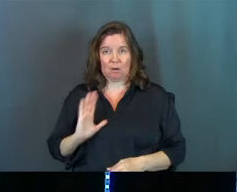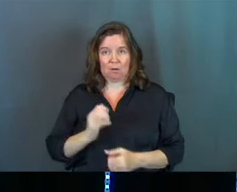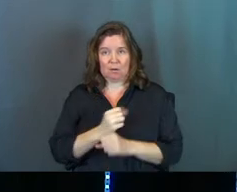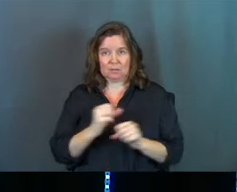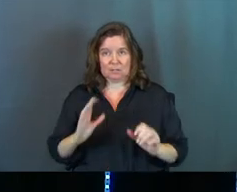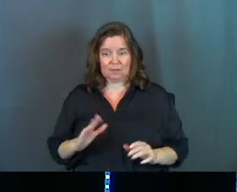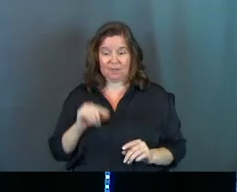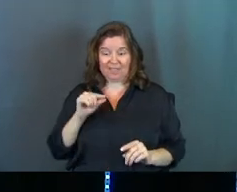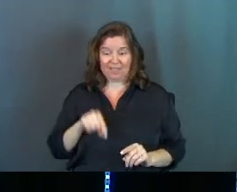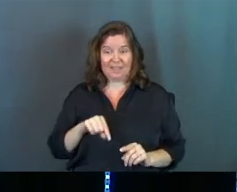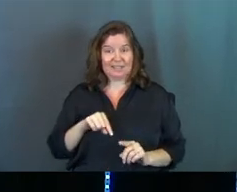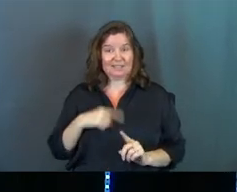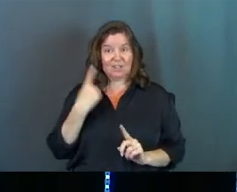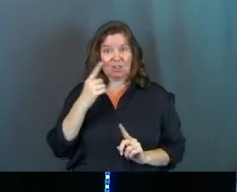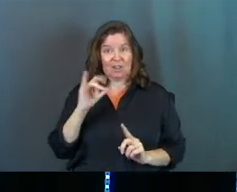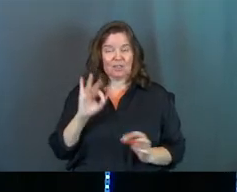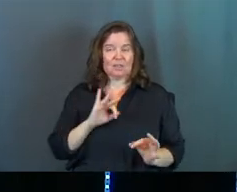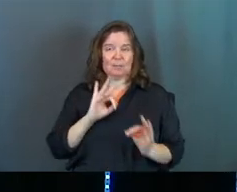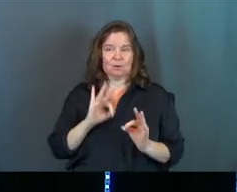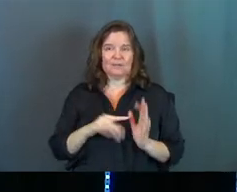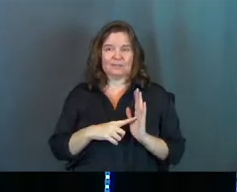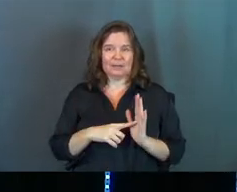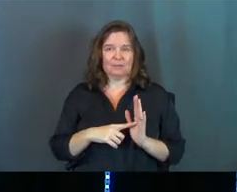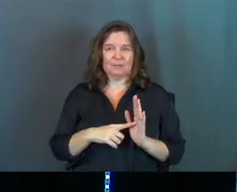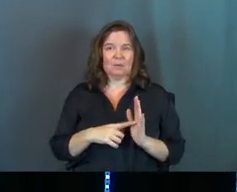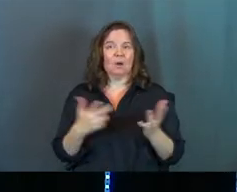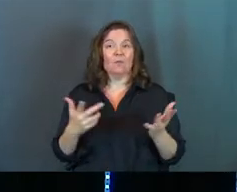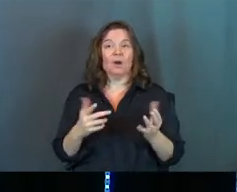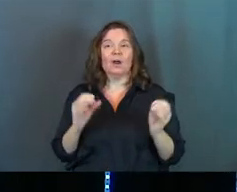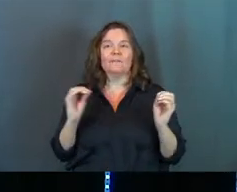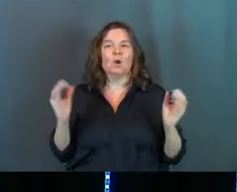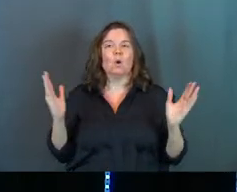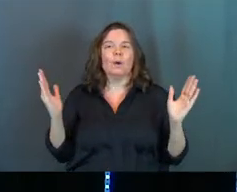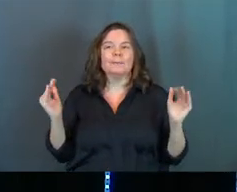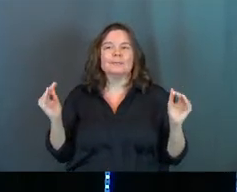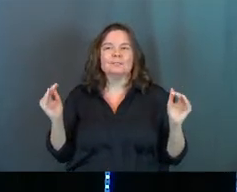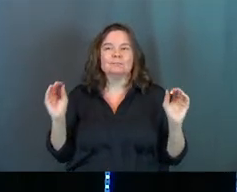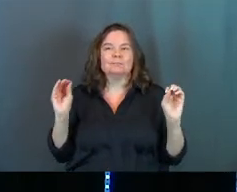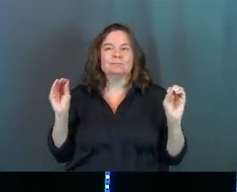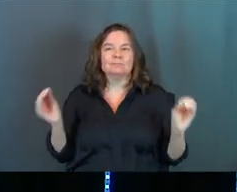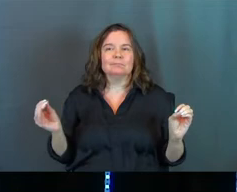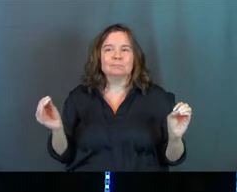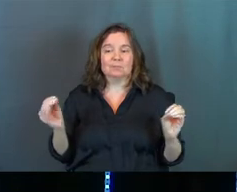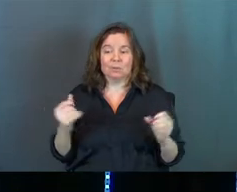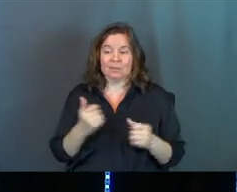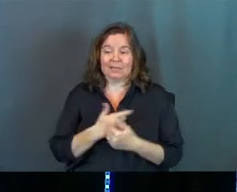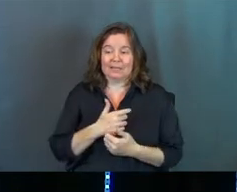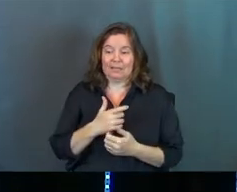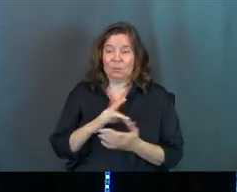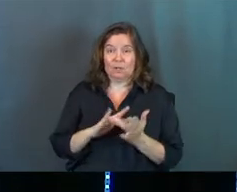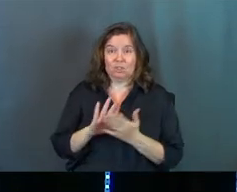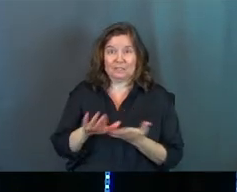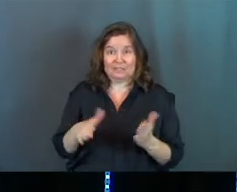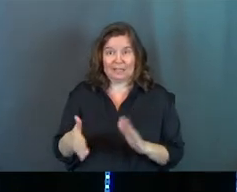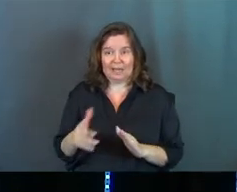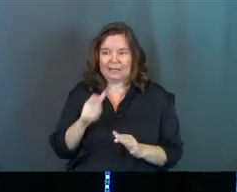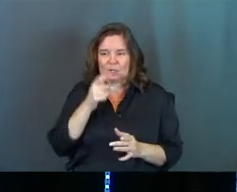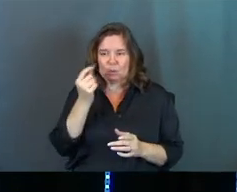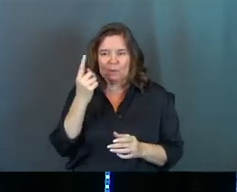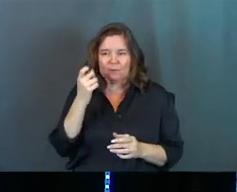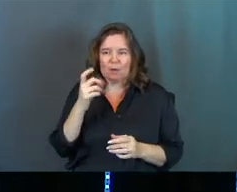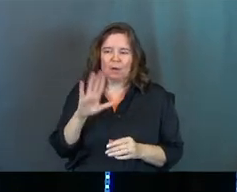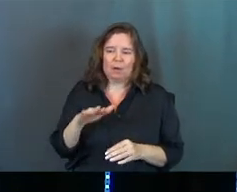of no expectation. It's the love that Jesus has for us. You see, when Jesus died on the cross, he didn't do it because he was like, ah,